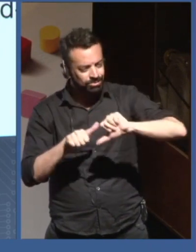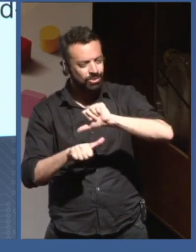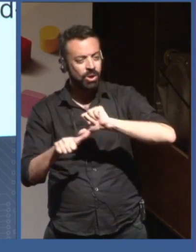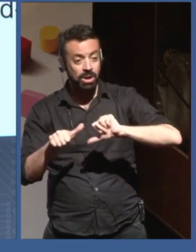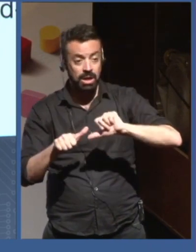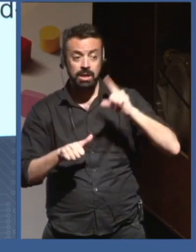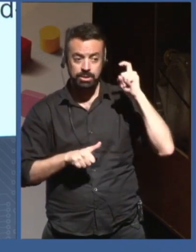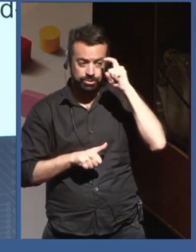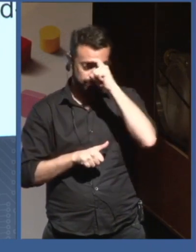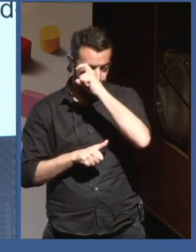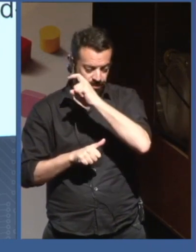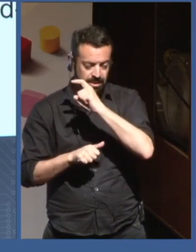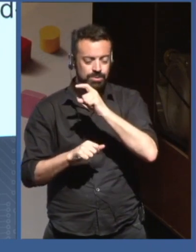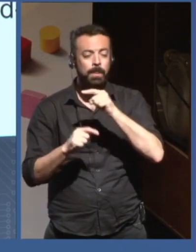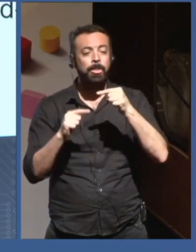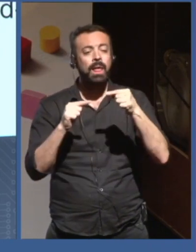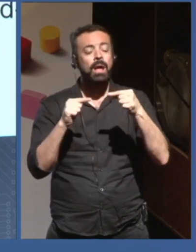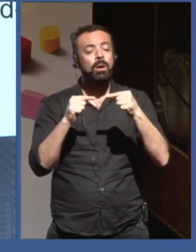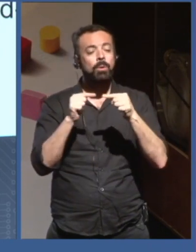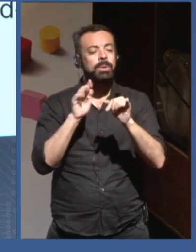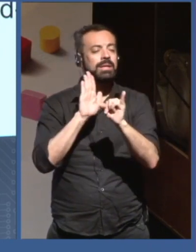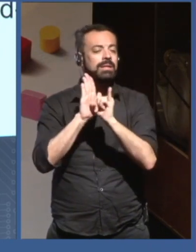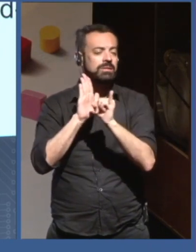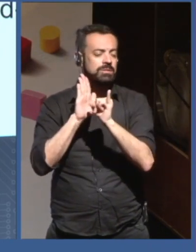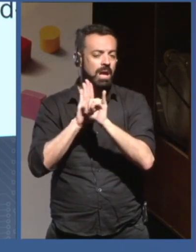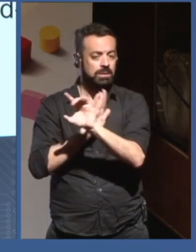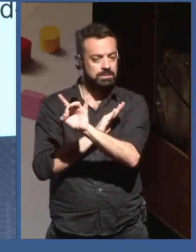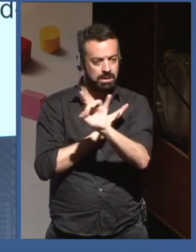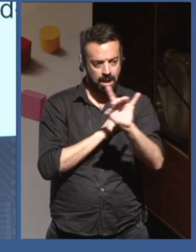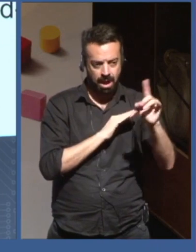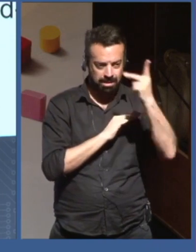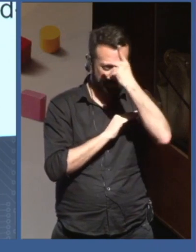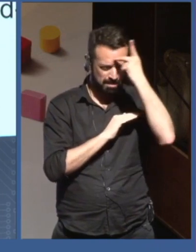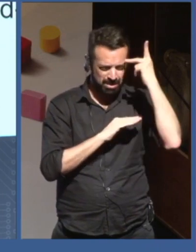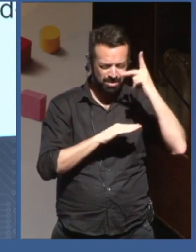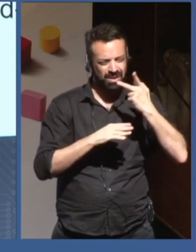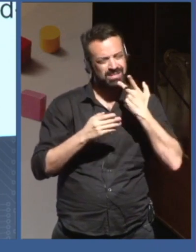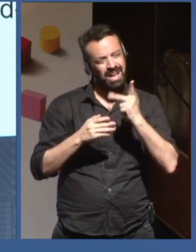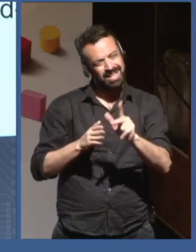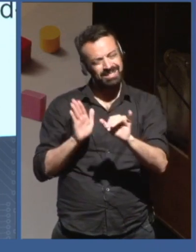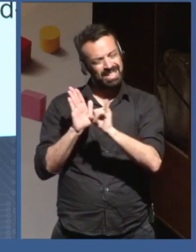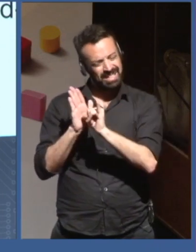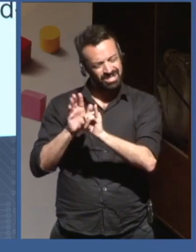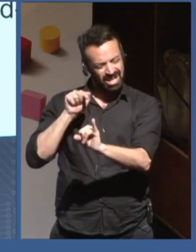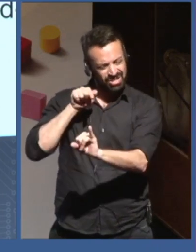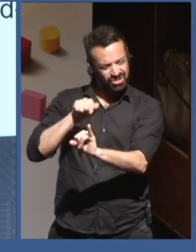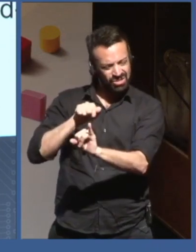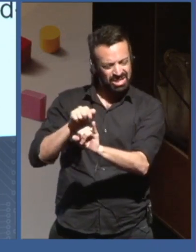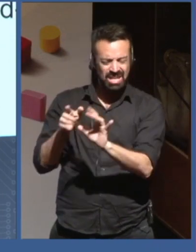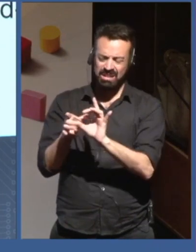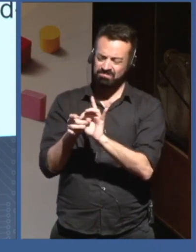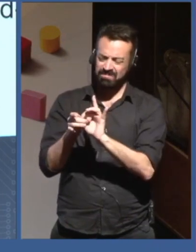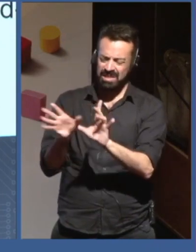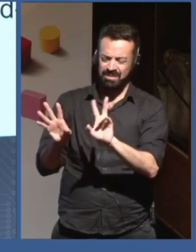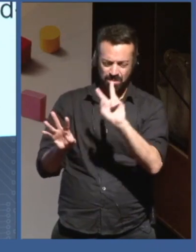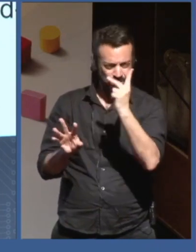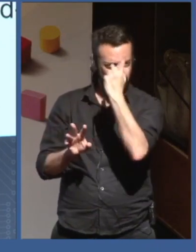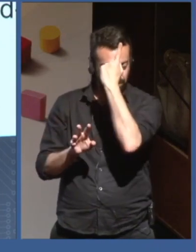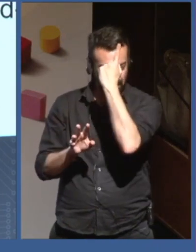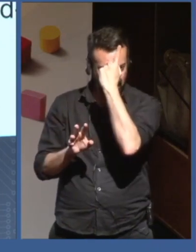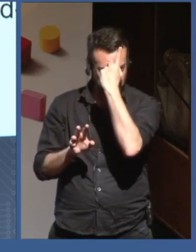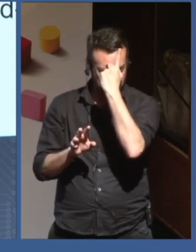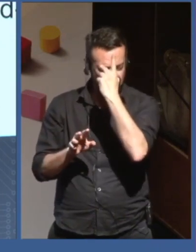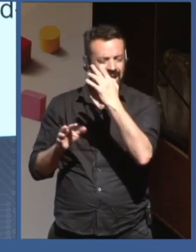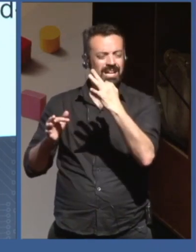giving away something from our identity is often very, very painful. And we have other reasons why